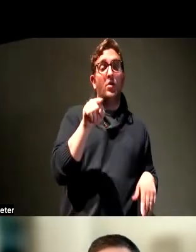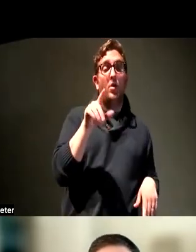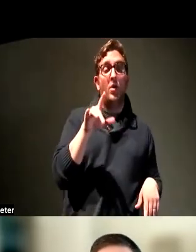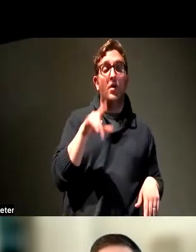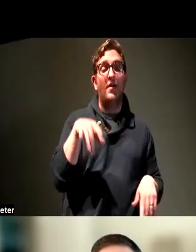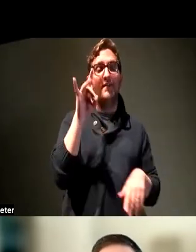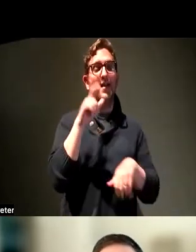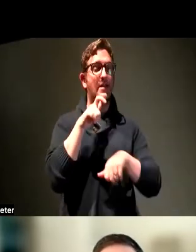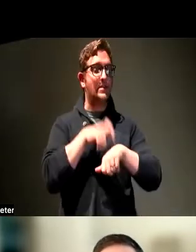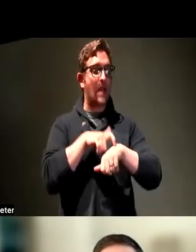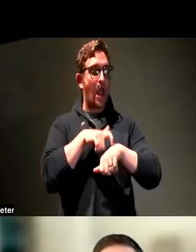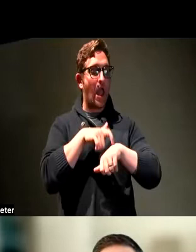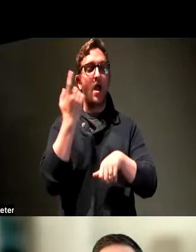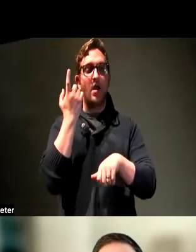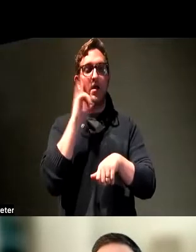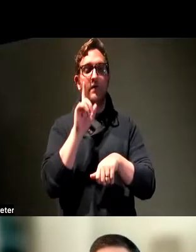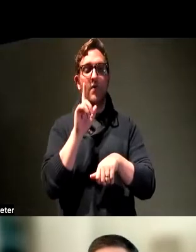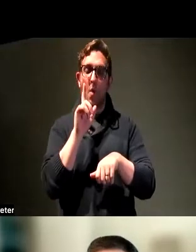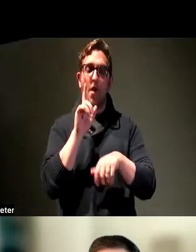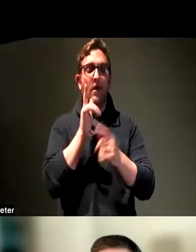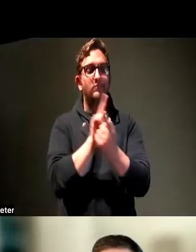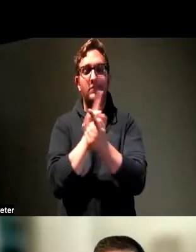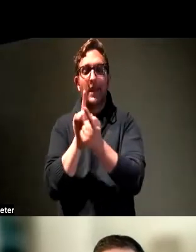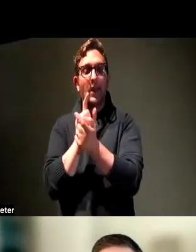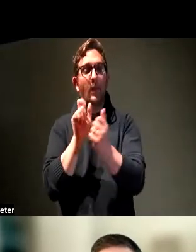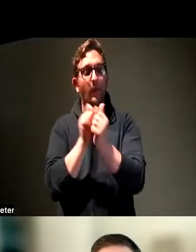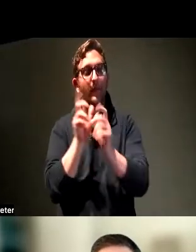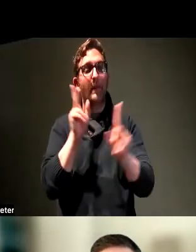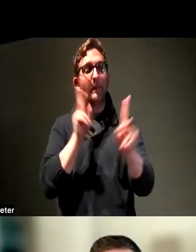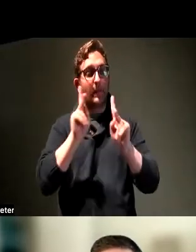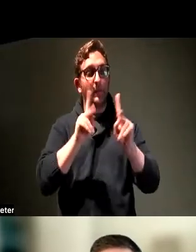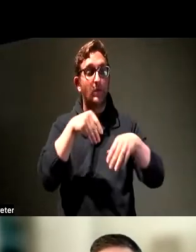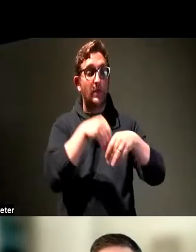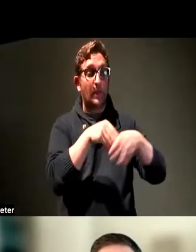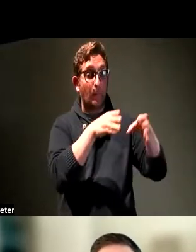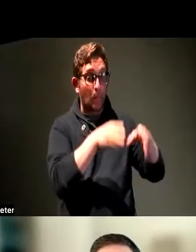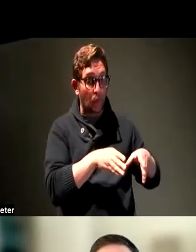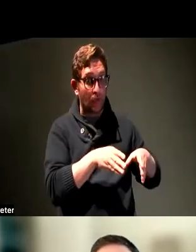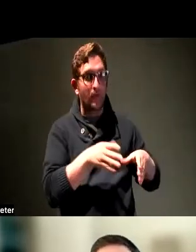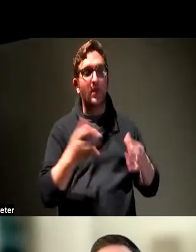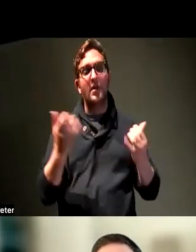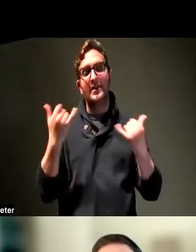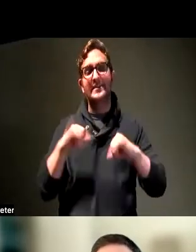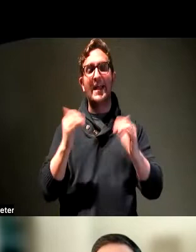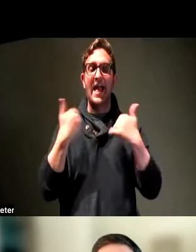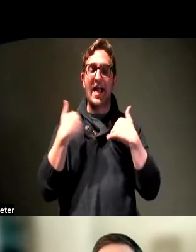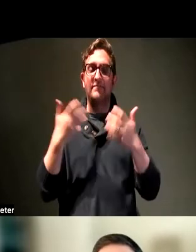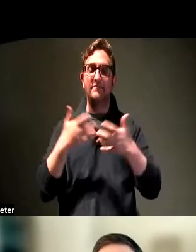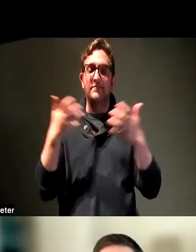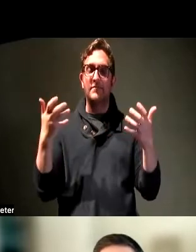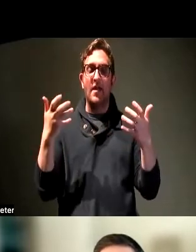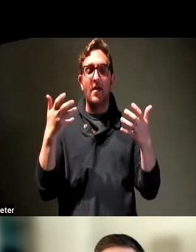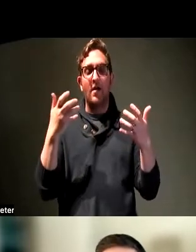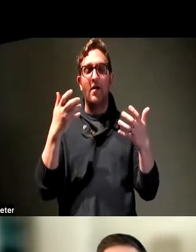meet in person, there's a fair amount of effort in terms of time and money and gas that goes into that. Even getting into